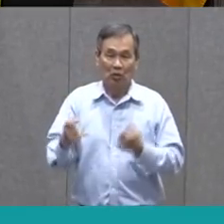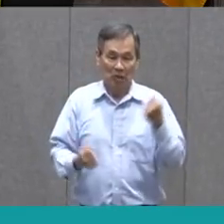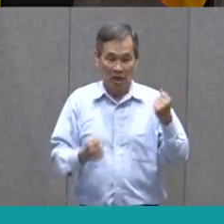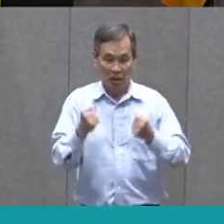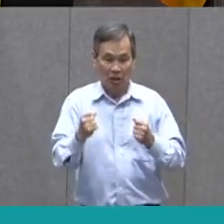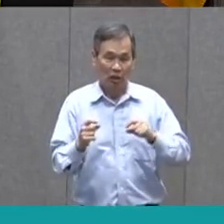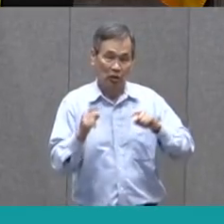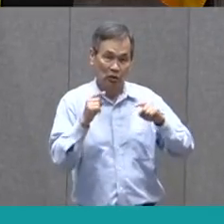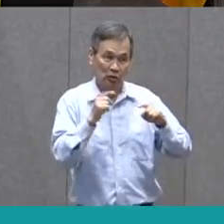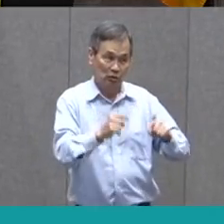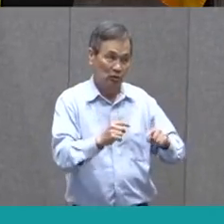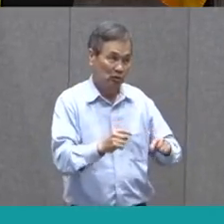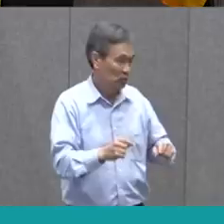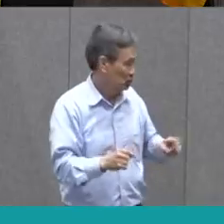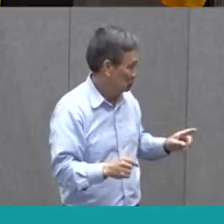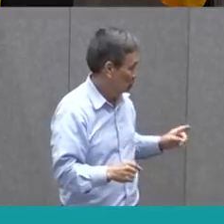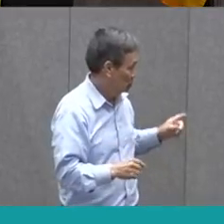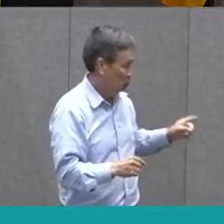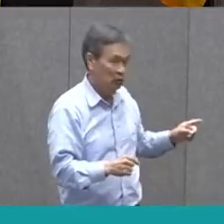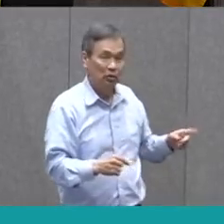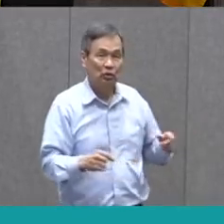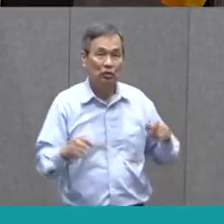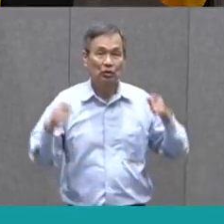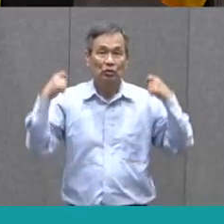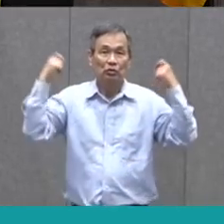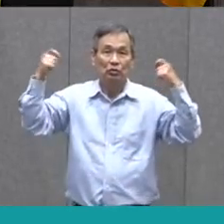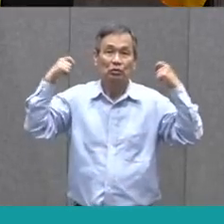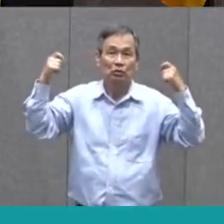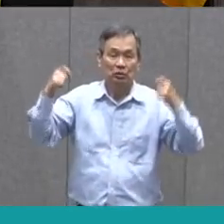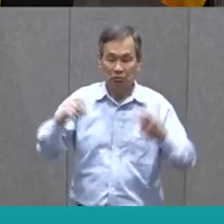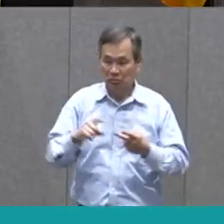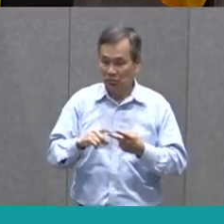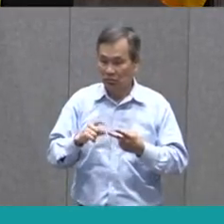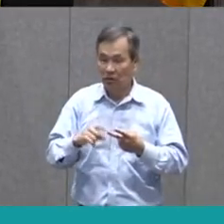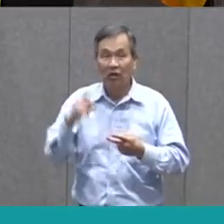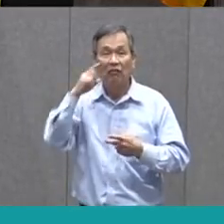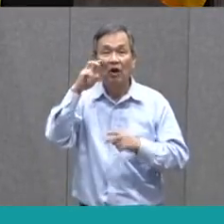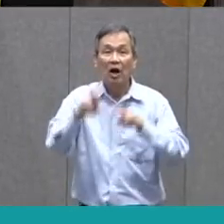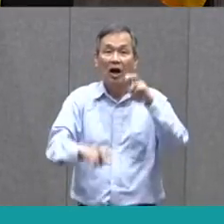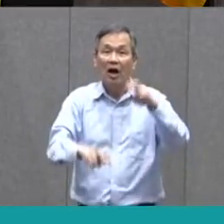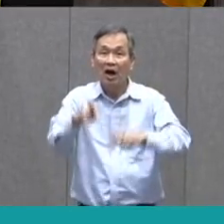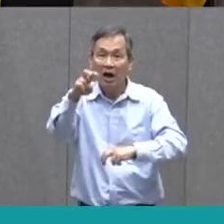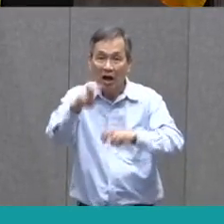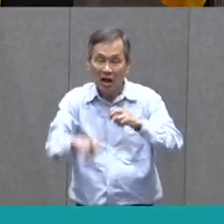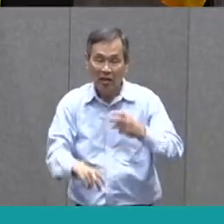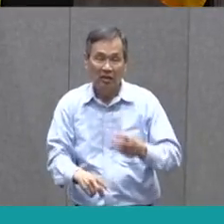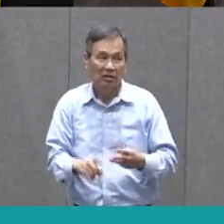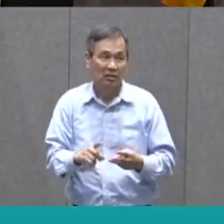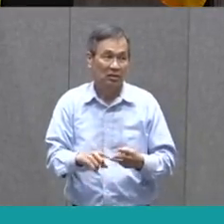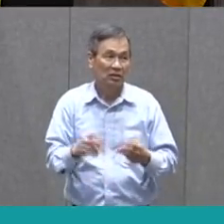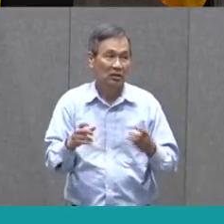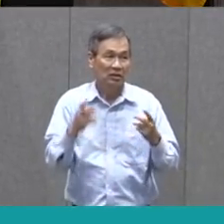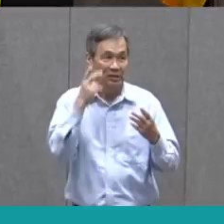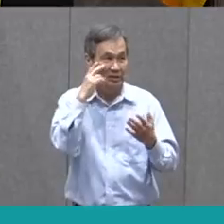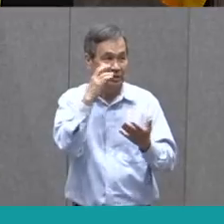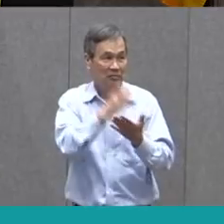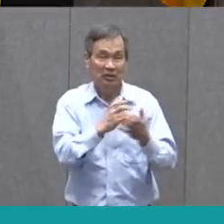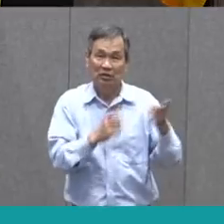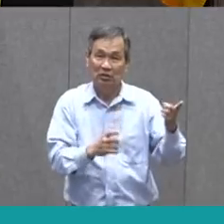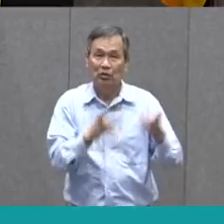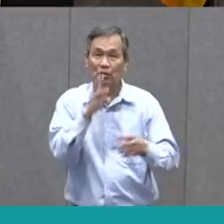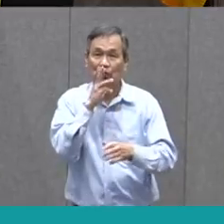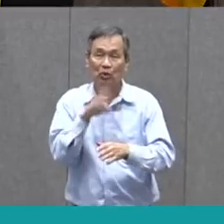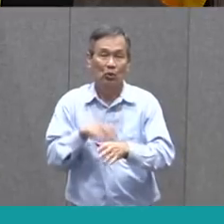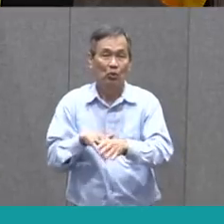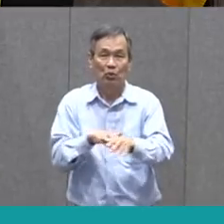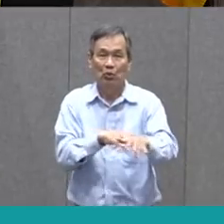It would take me to the hiking trail so I can go on a hike. And if you can see this picture, it can take me to the river so